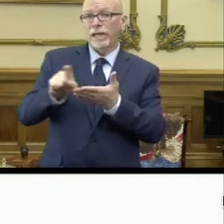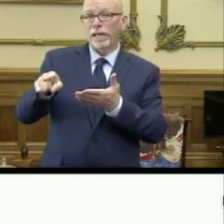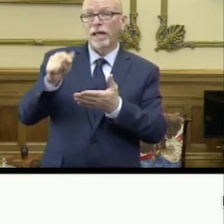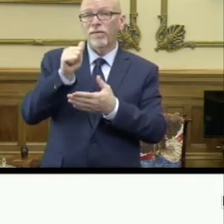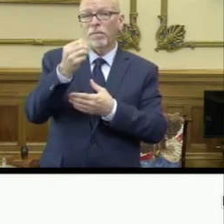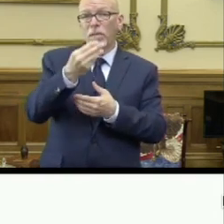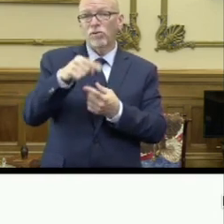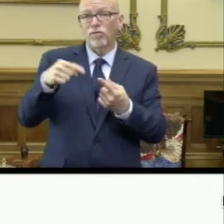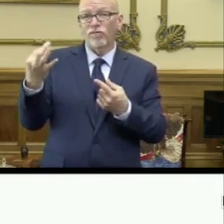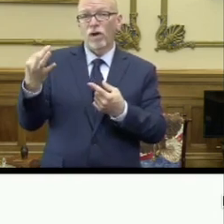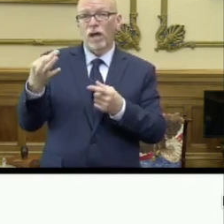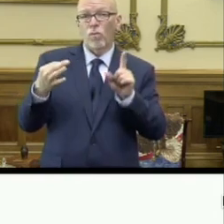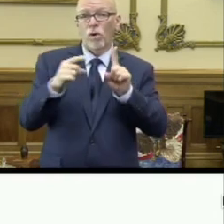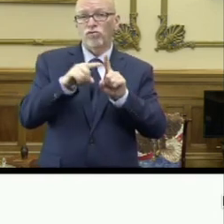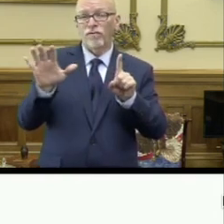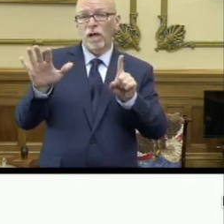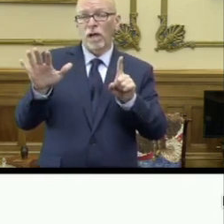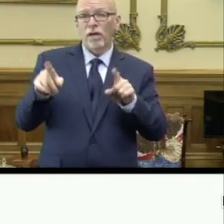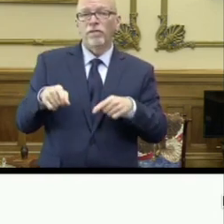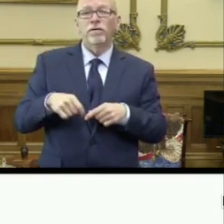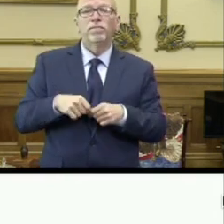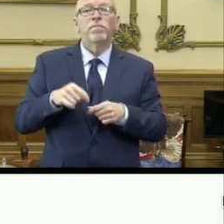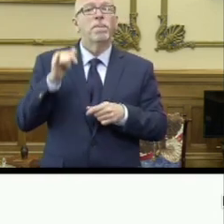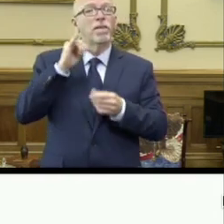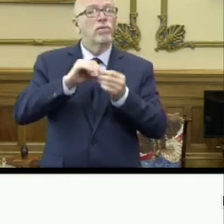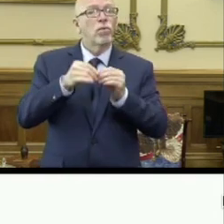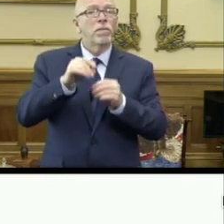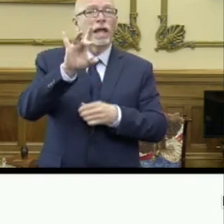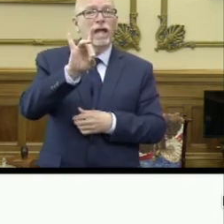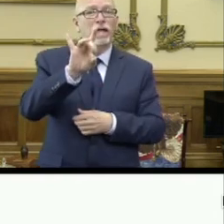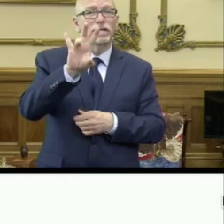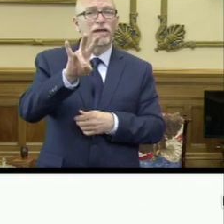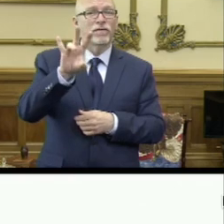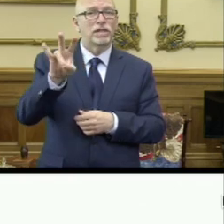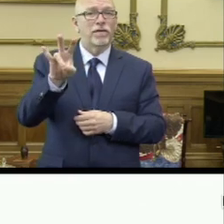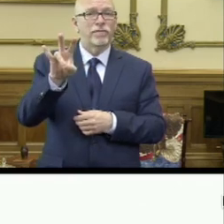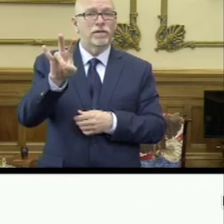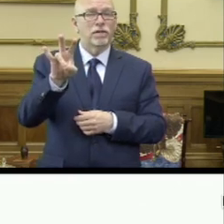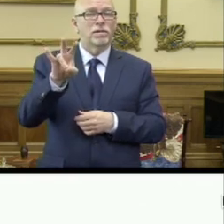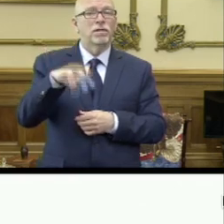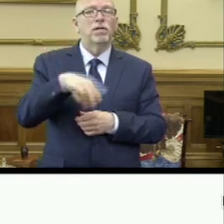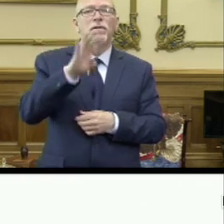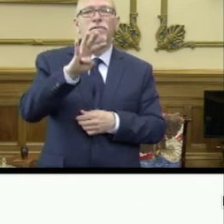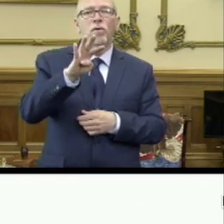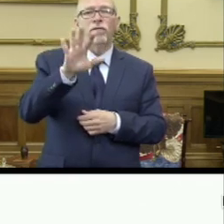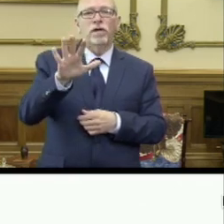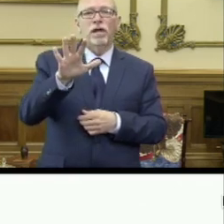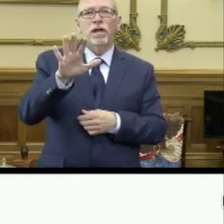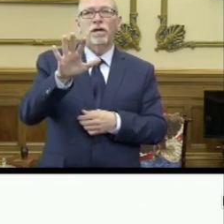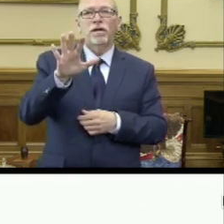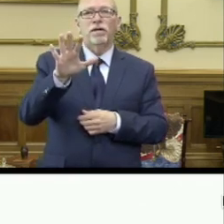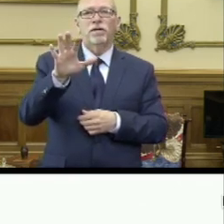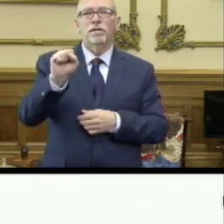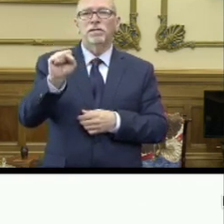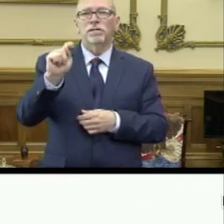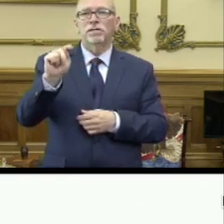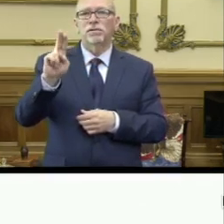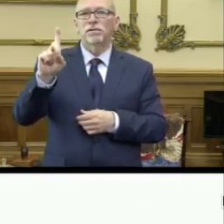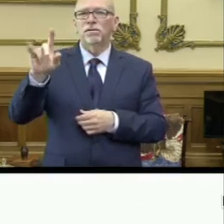weekday, one to five. The number is 877-45-STUDY,